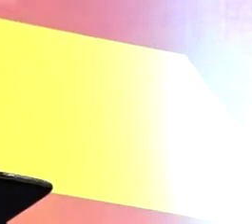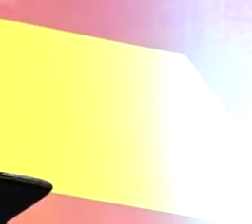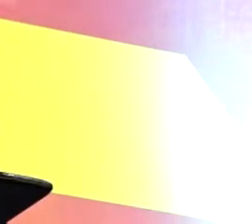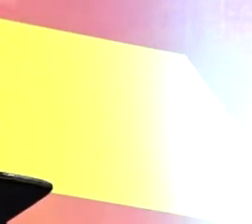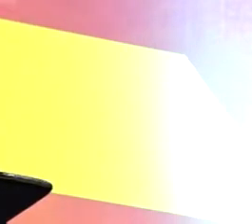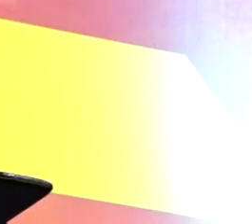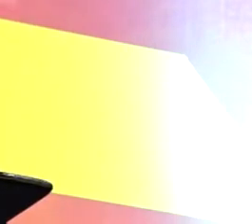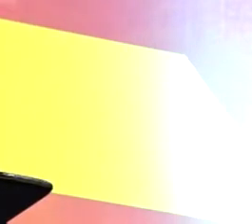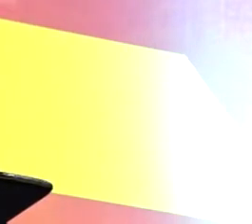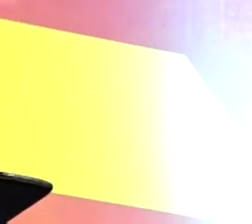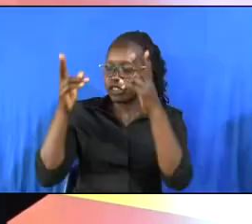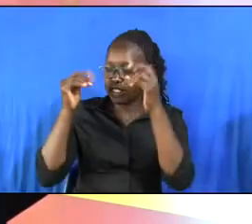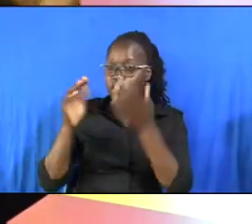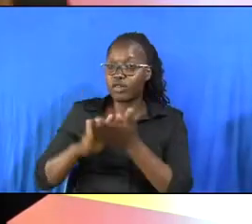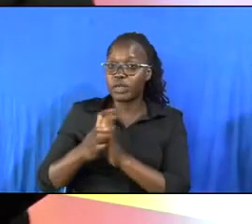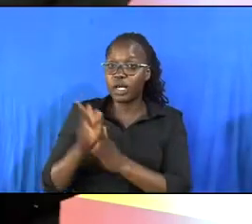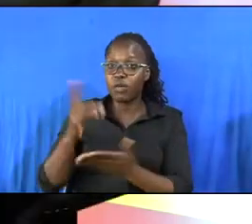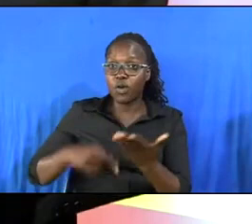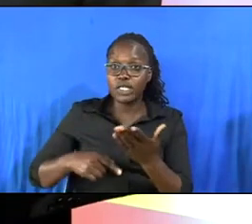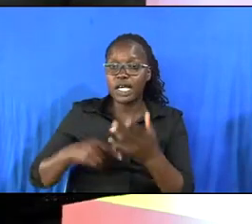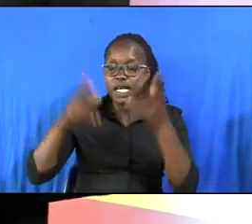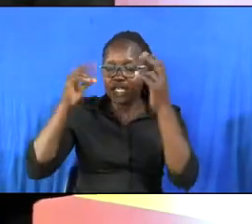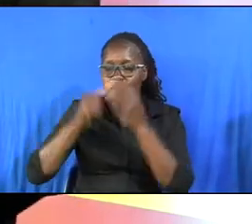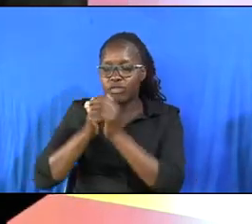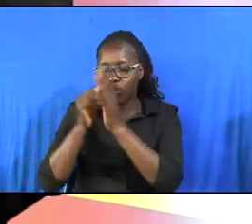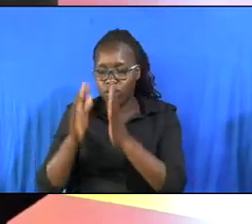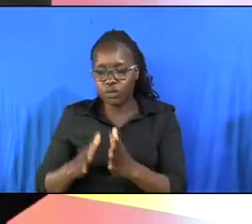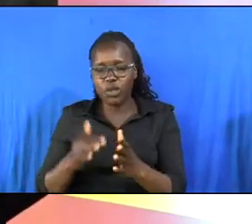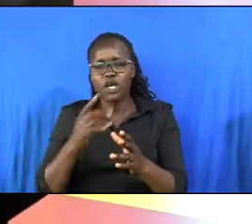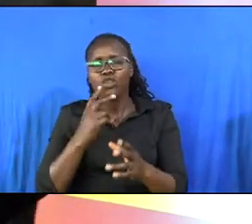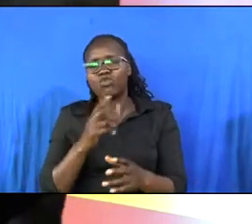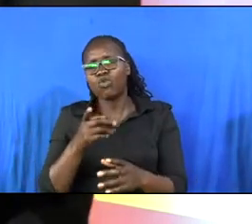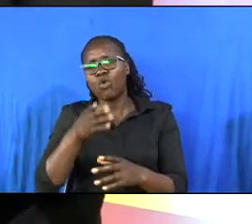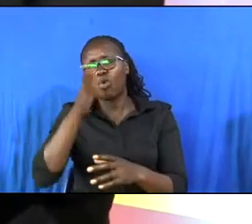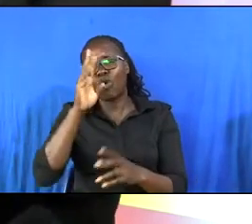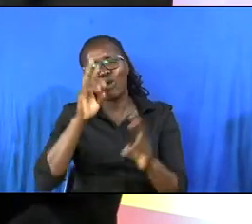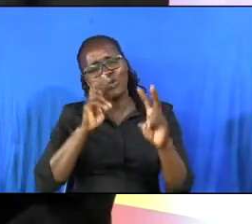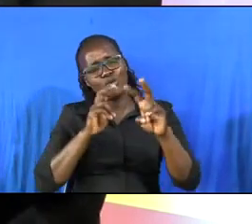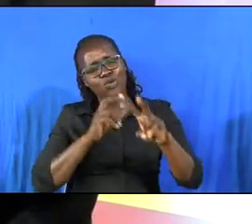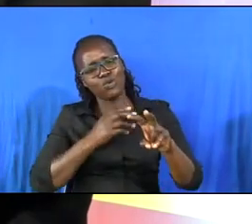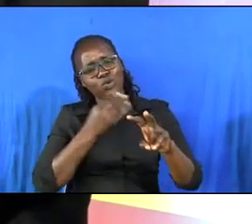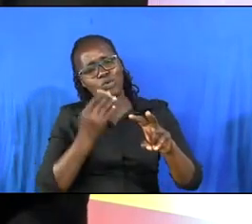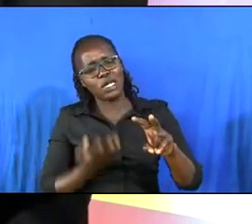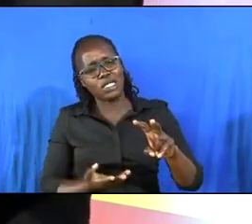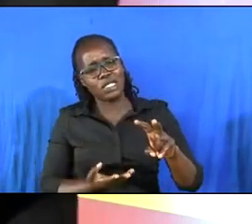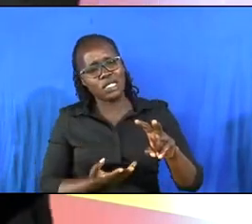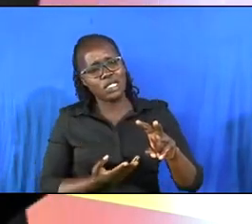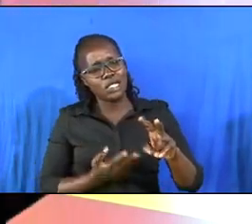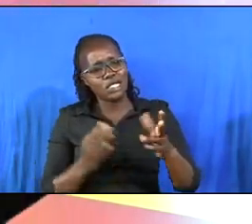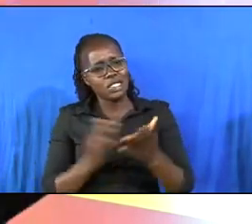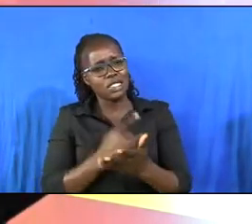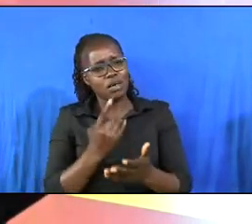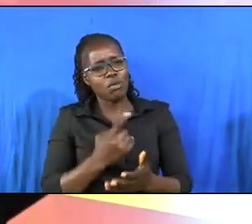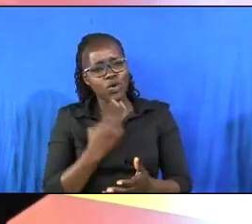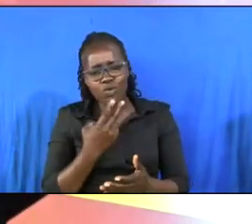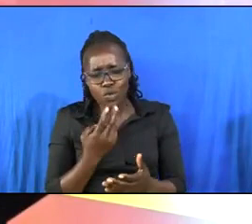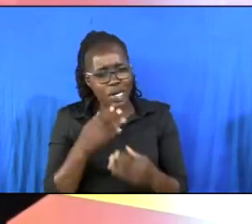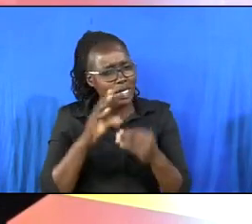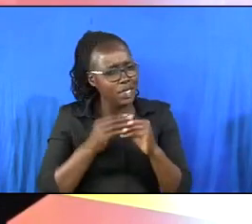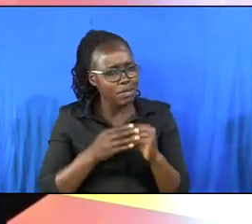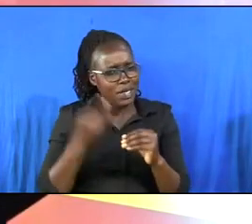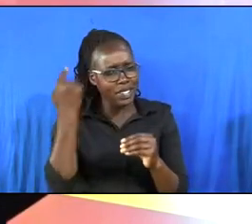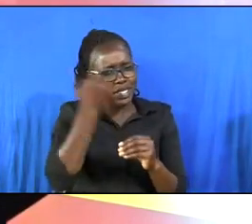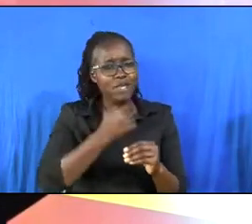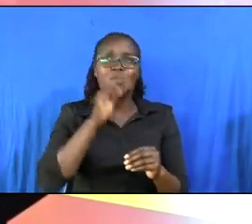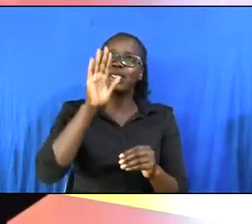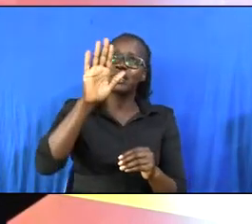he become a devil worshiper so when god looked at man and he saw someone who whom he had made in